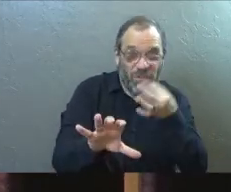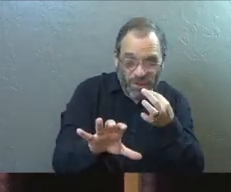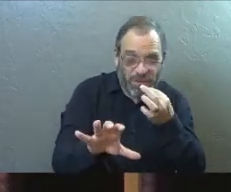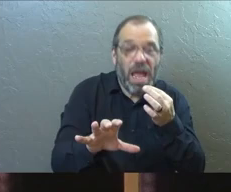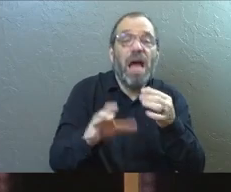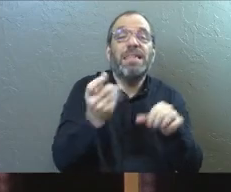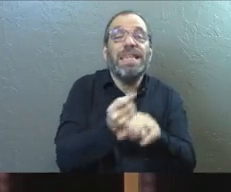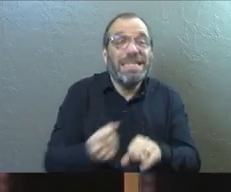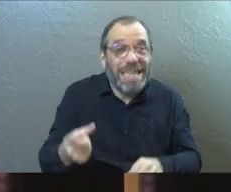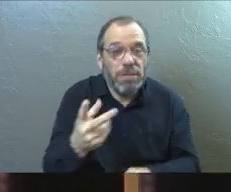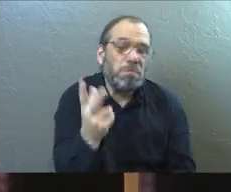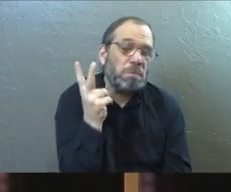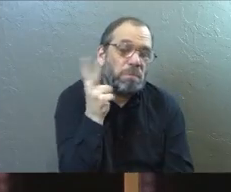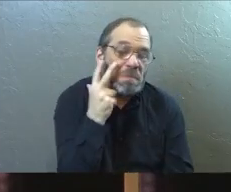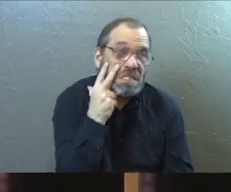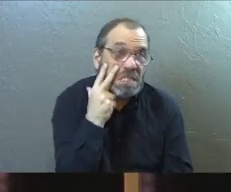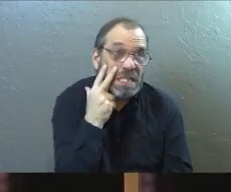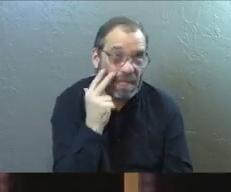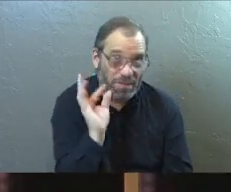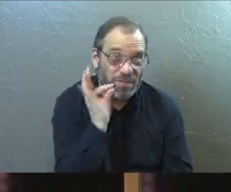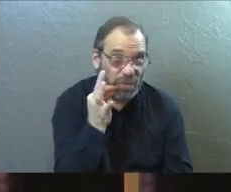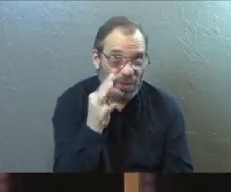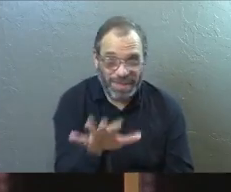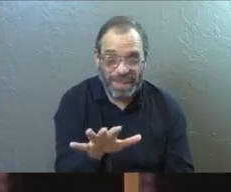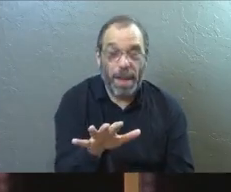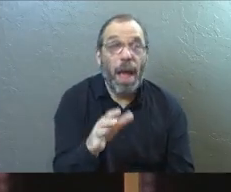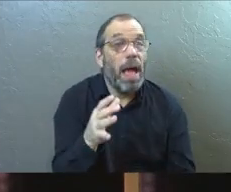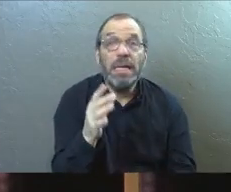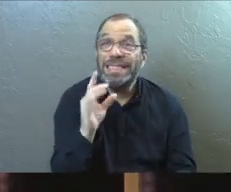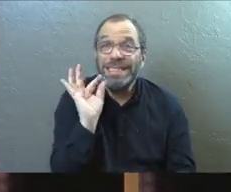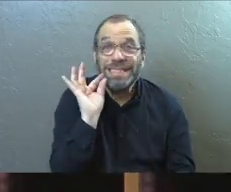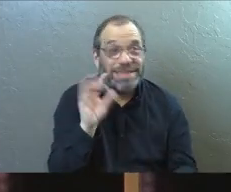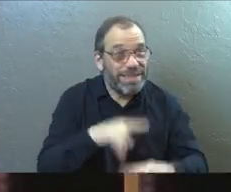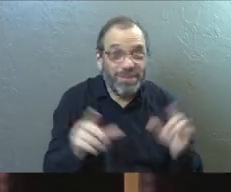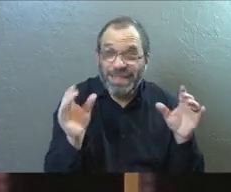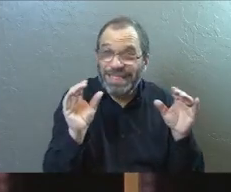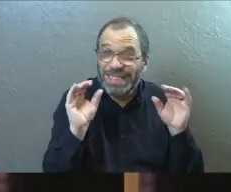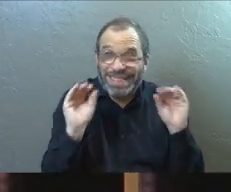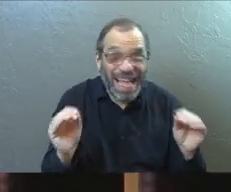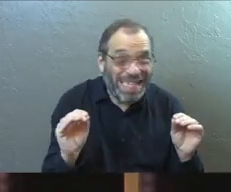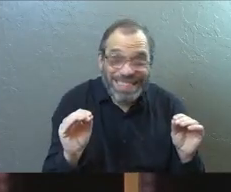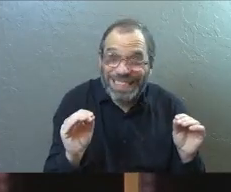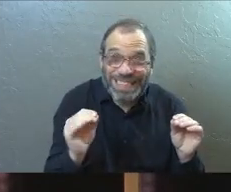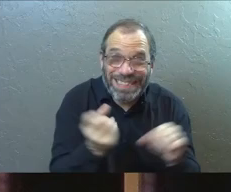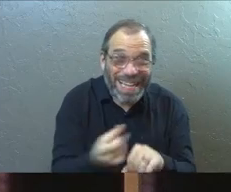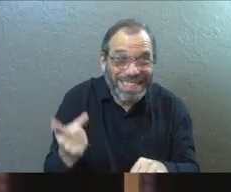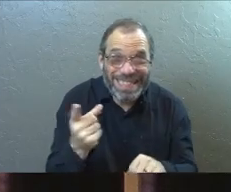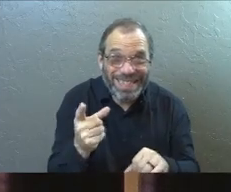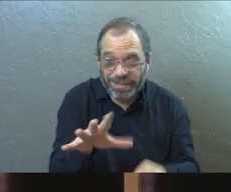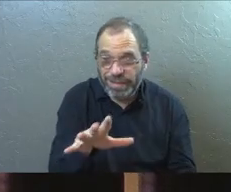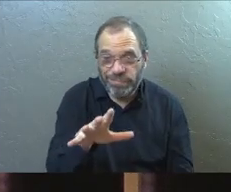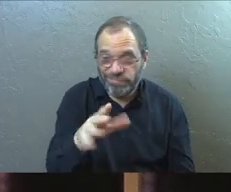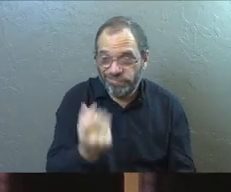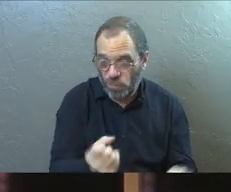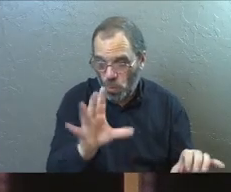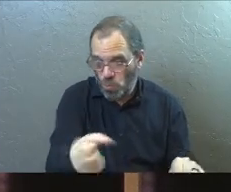And then we'll come back next year and see if it made any difference. But if it made no difference, then remove it.